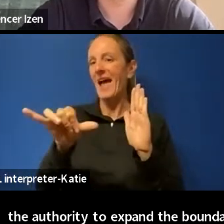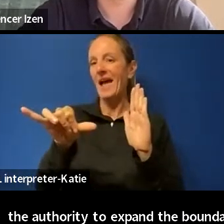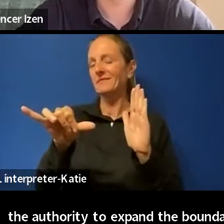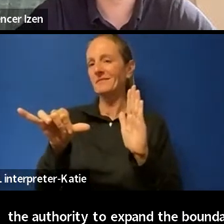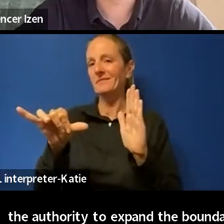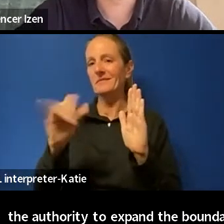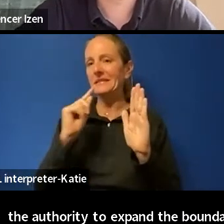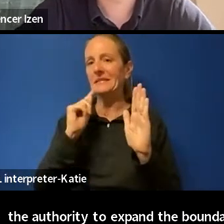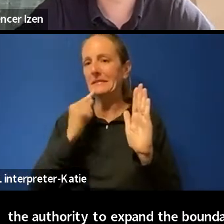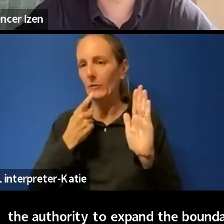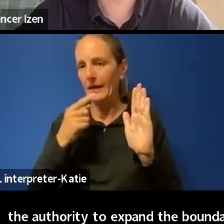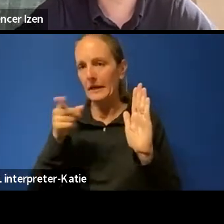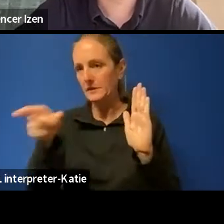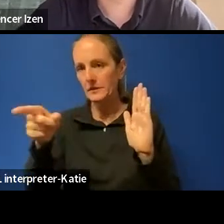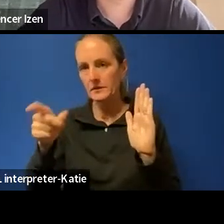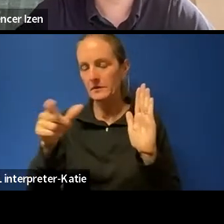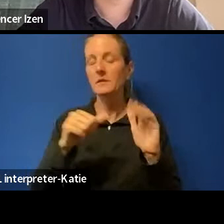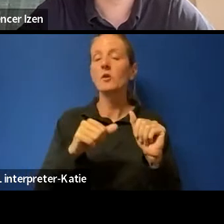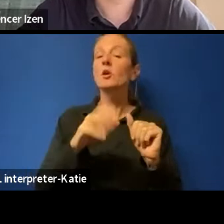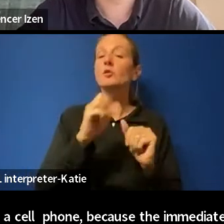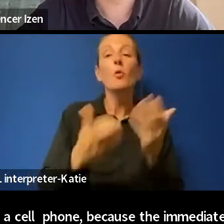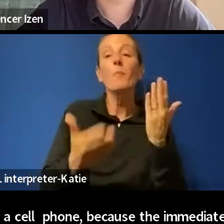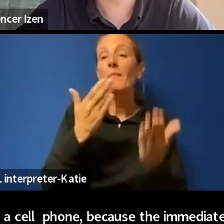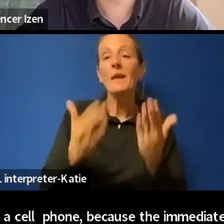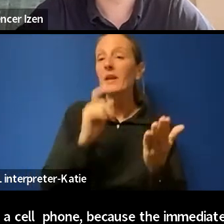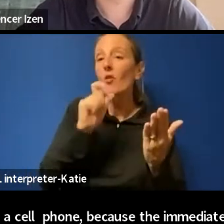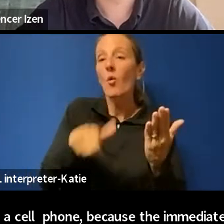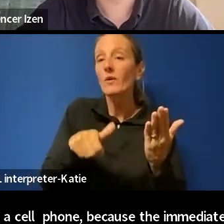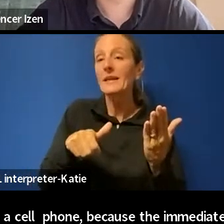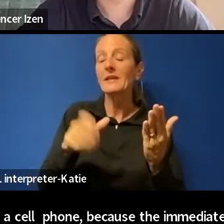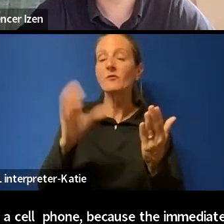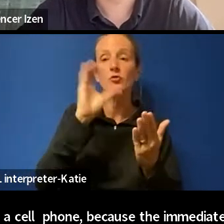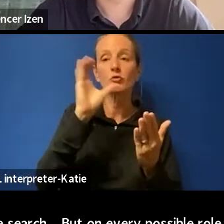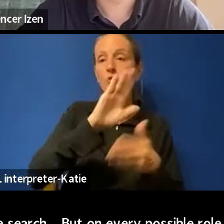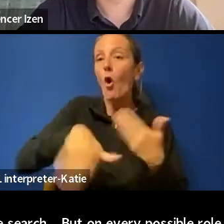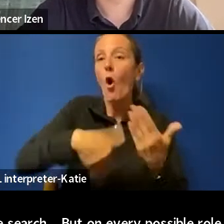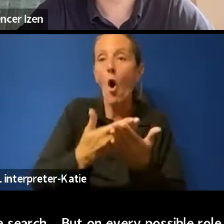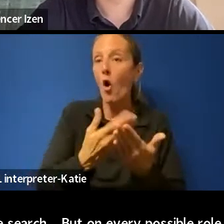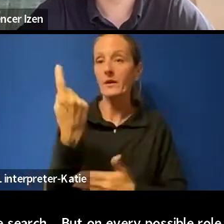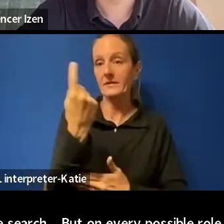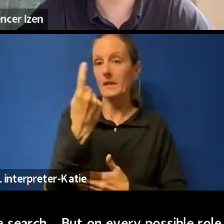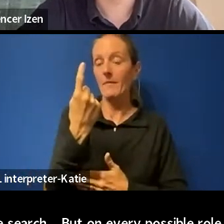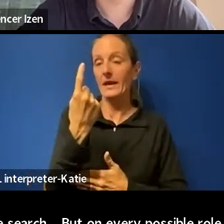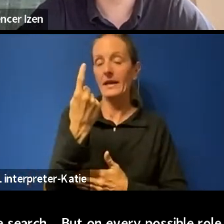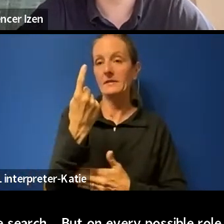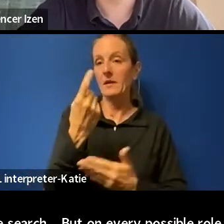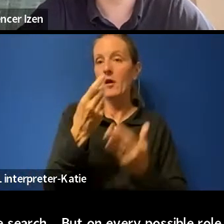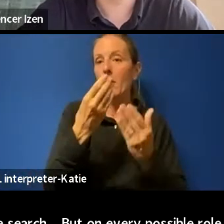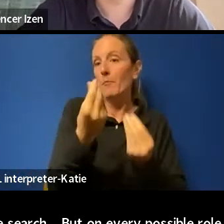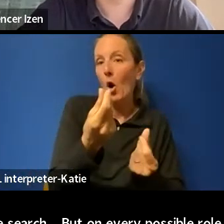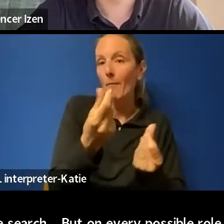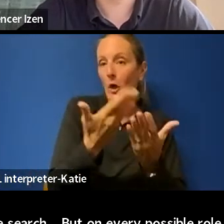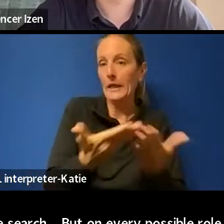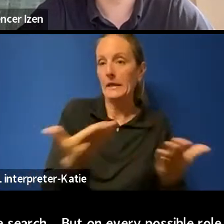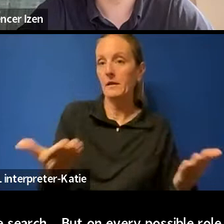So the school official may not be justified in searching all of a student's property, including their cell phone, in every circumstance.